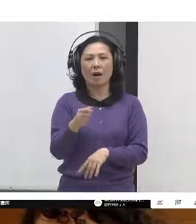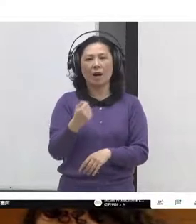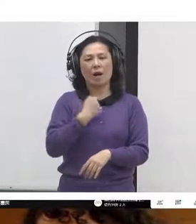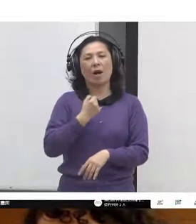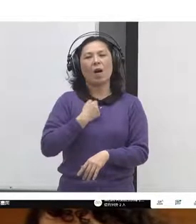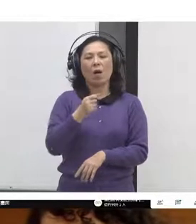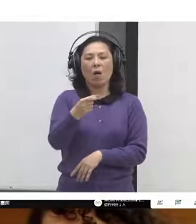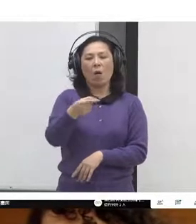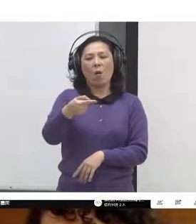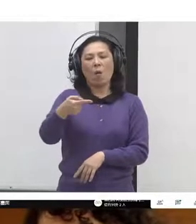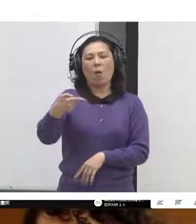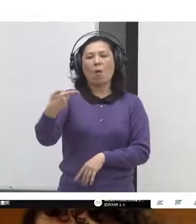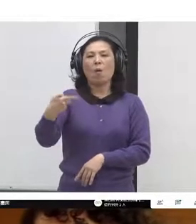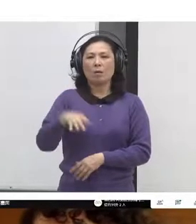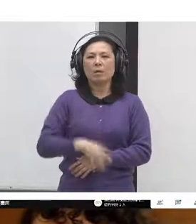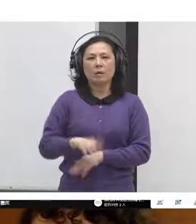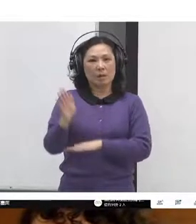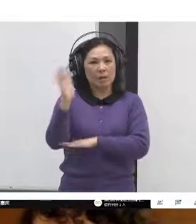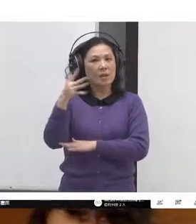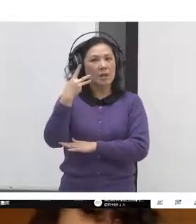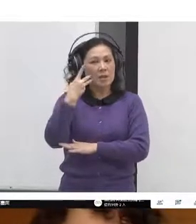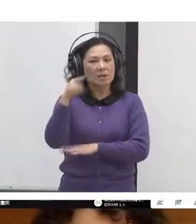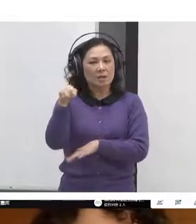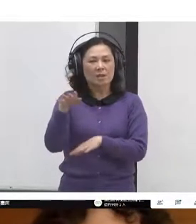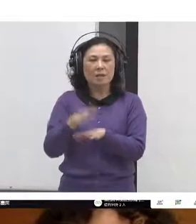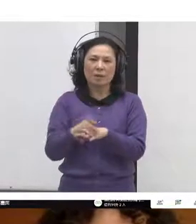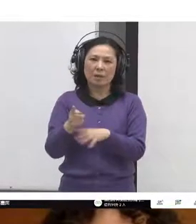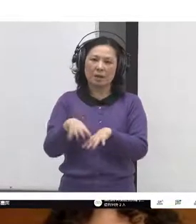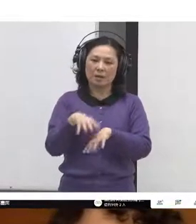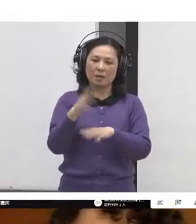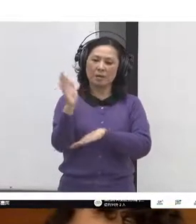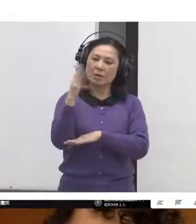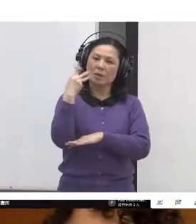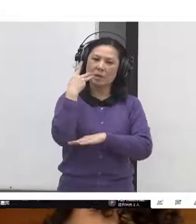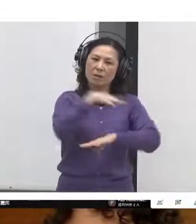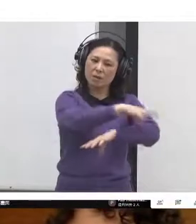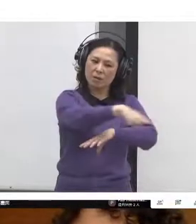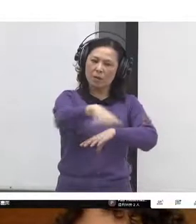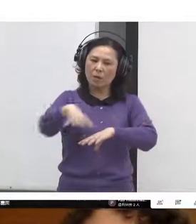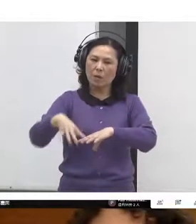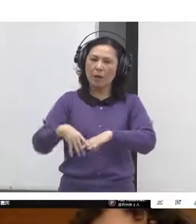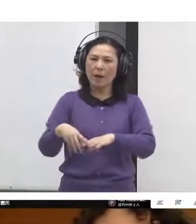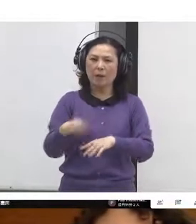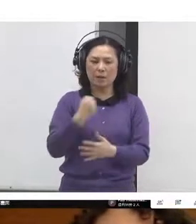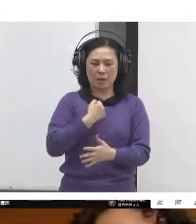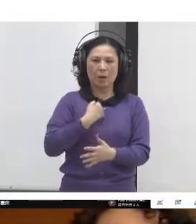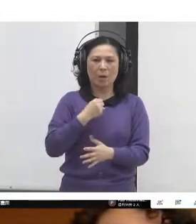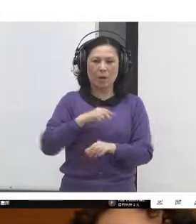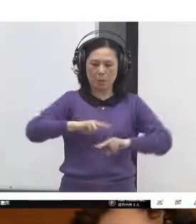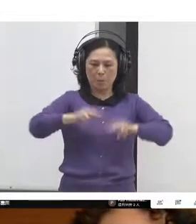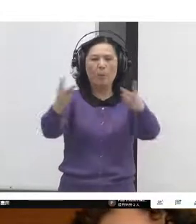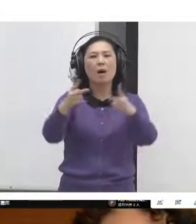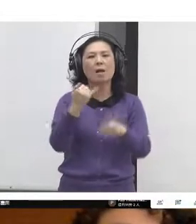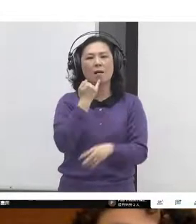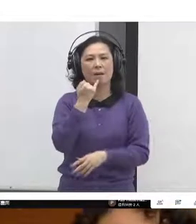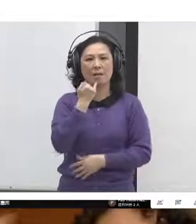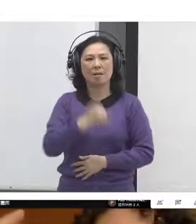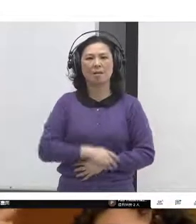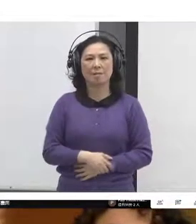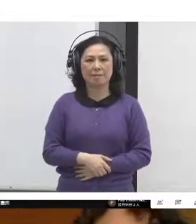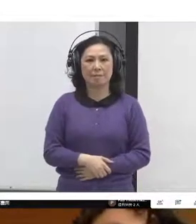climate change could be transformed. And while that's a long-term,